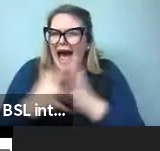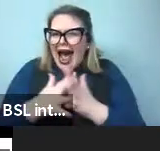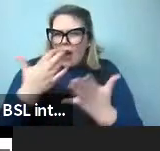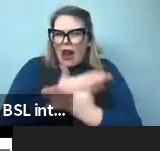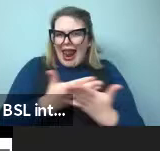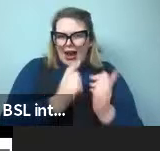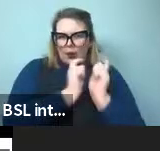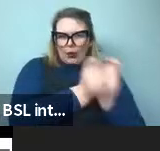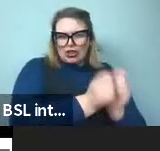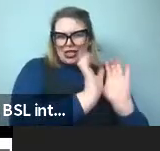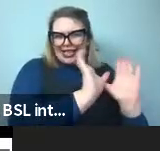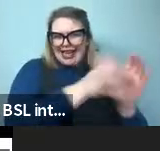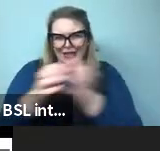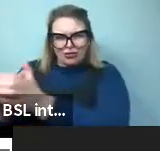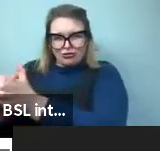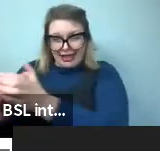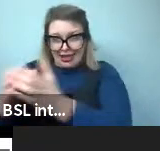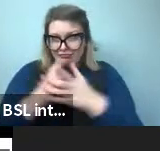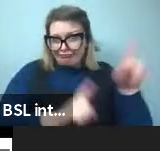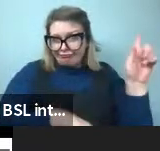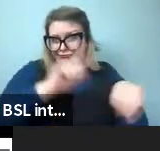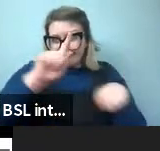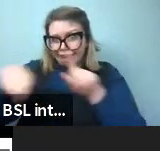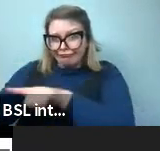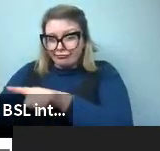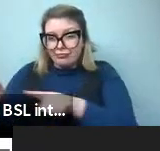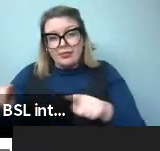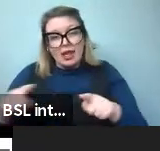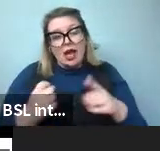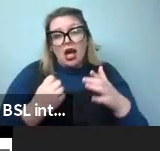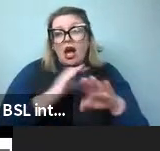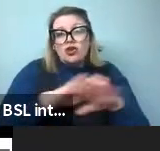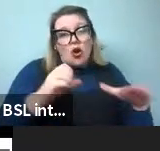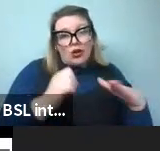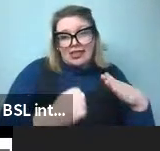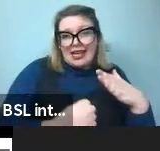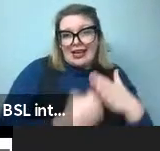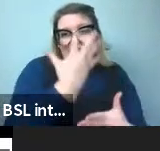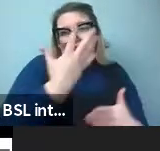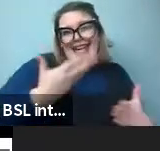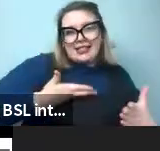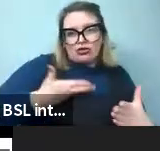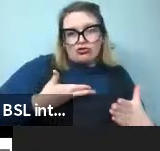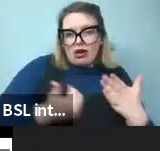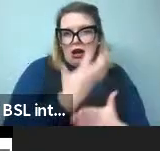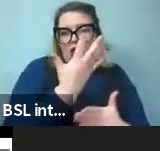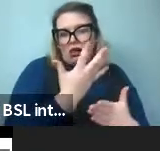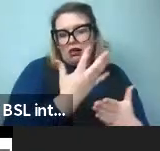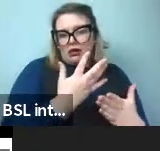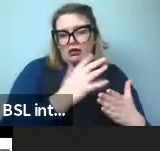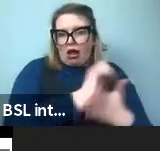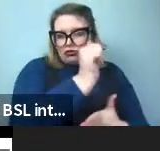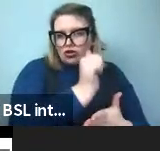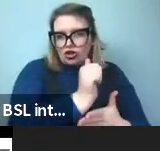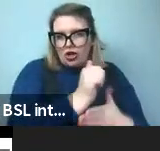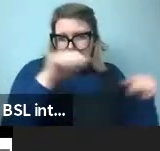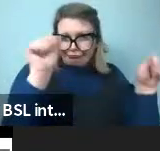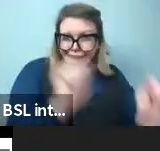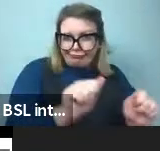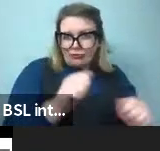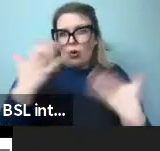across languages, such that non-industrialized cultures have many fewer words for colors than industrialized cultures. And the goal of our project